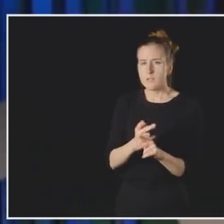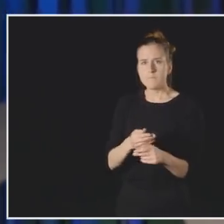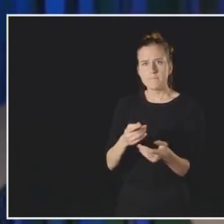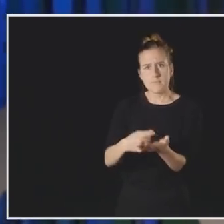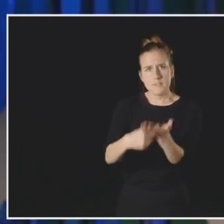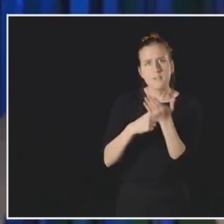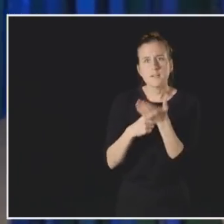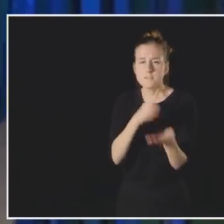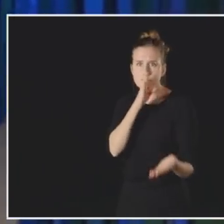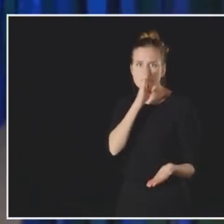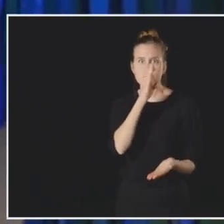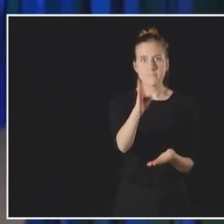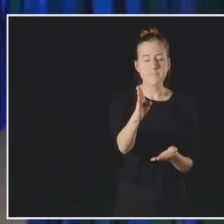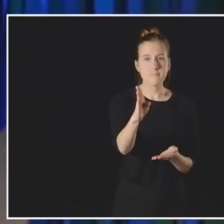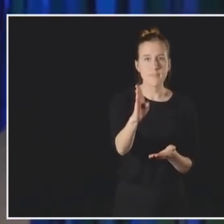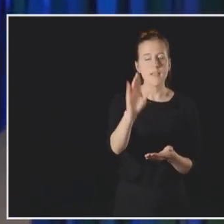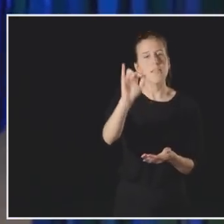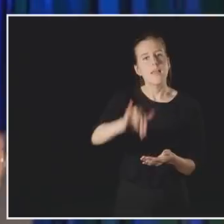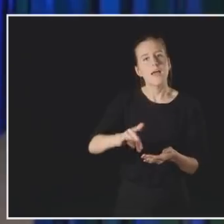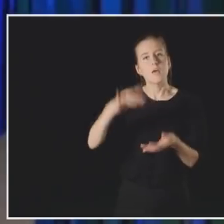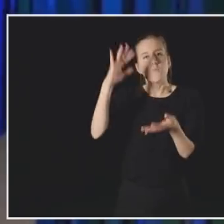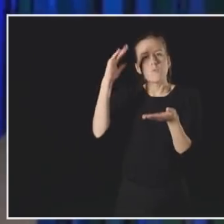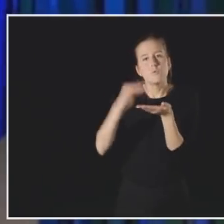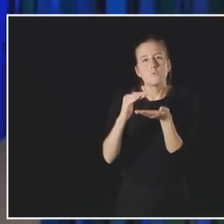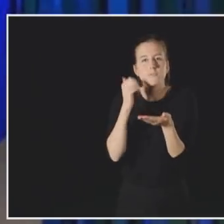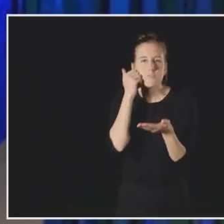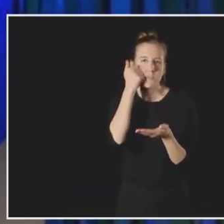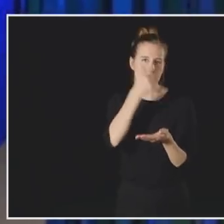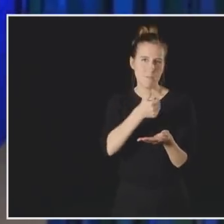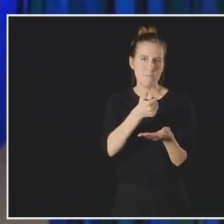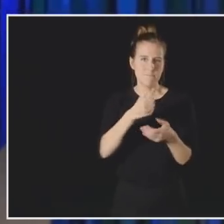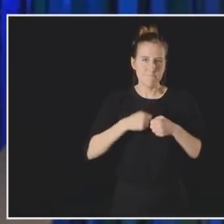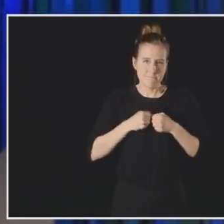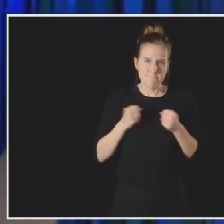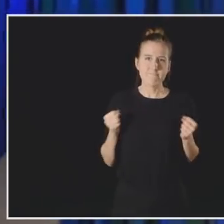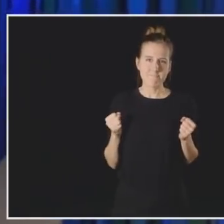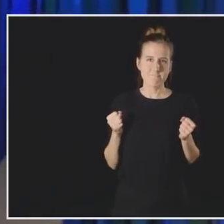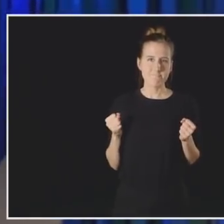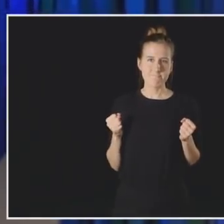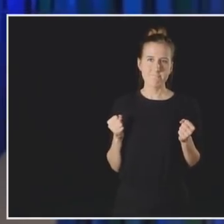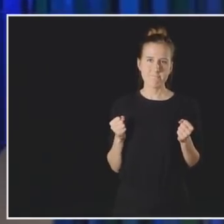about sex because that is a solution to reducing our shame.